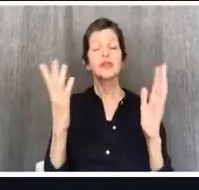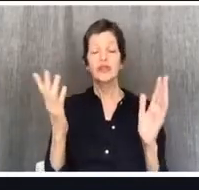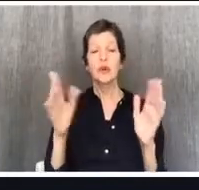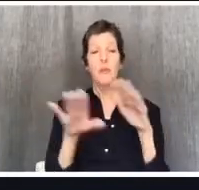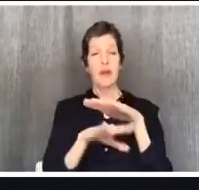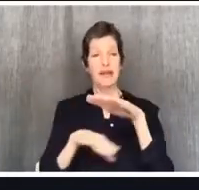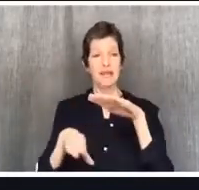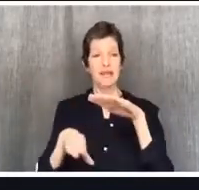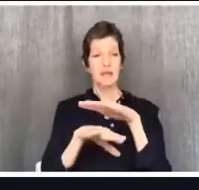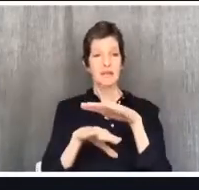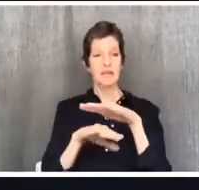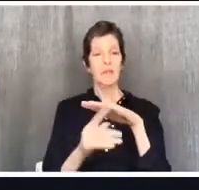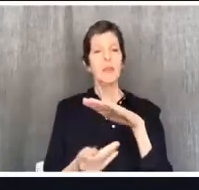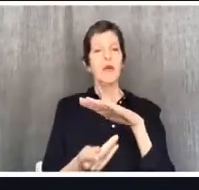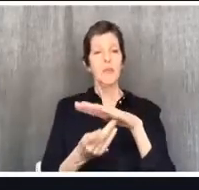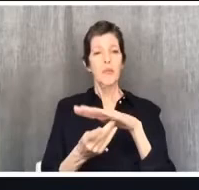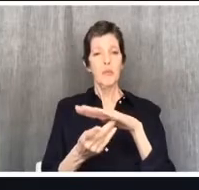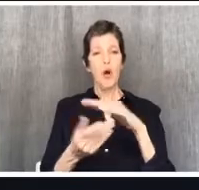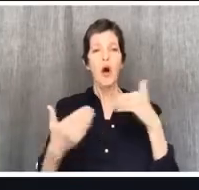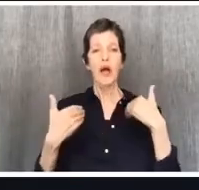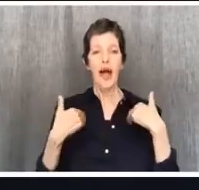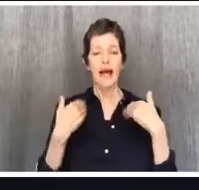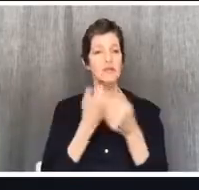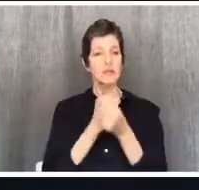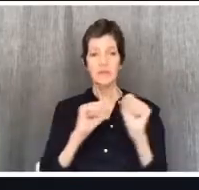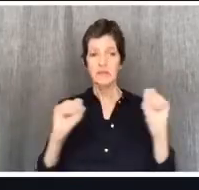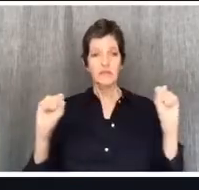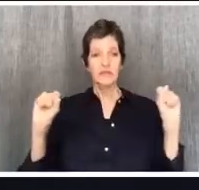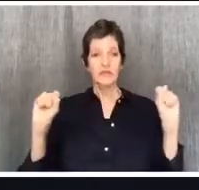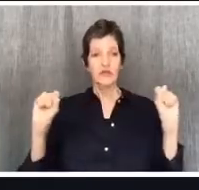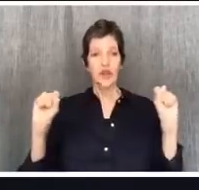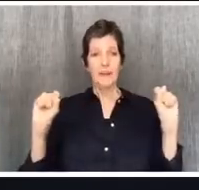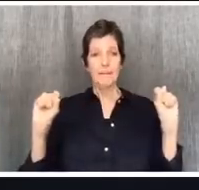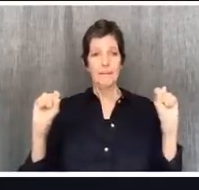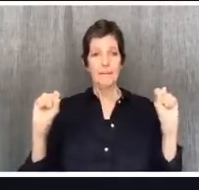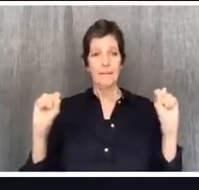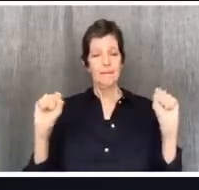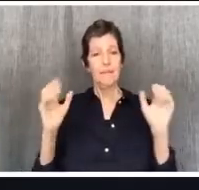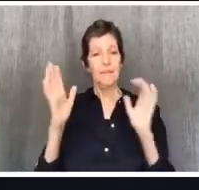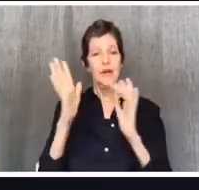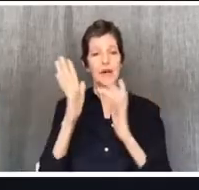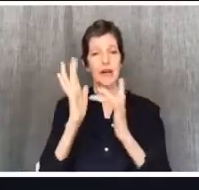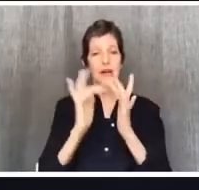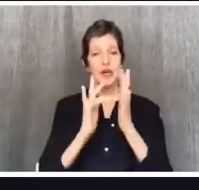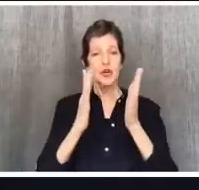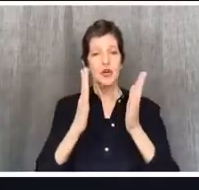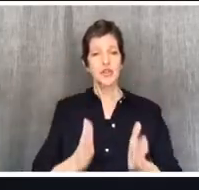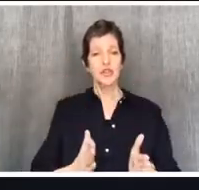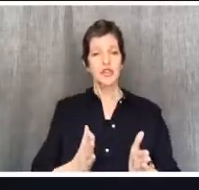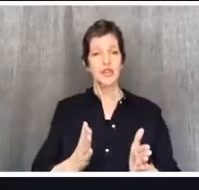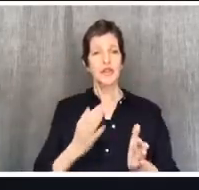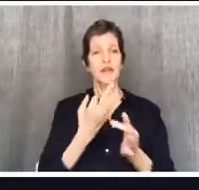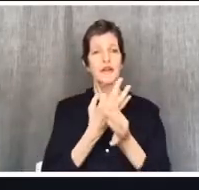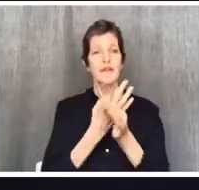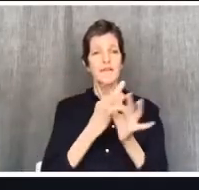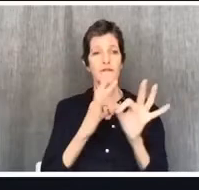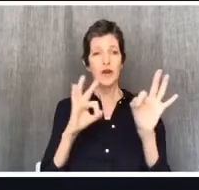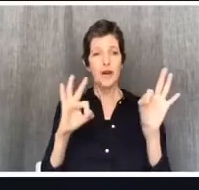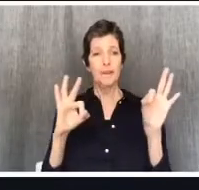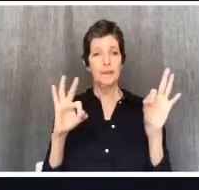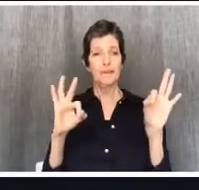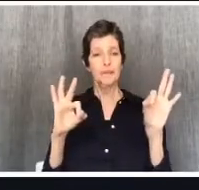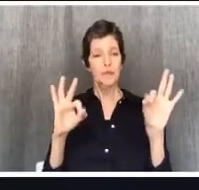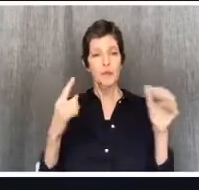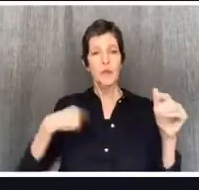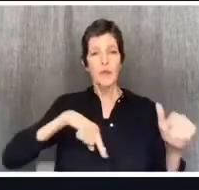this concept, this idea, this quality that is often called Christian liberty or sometimes Christian freedom. And here's what it boils down to.